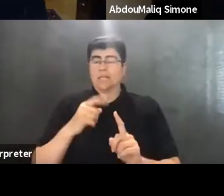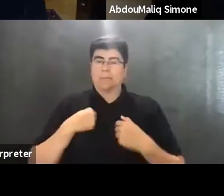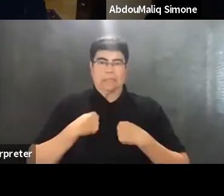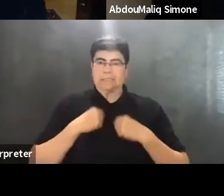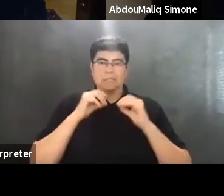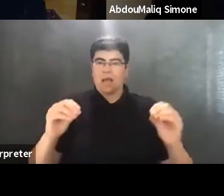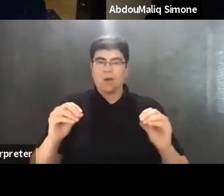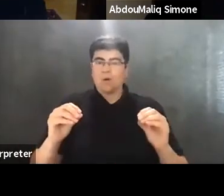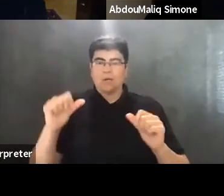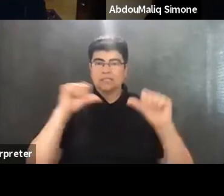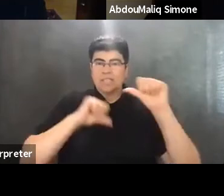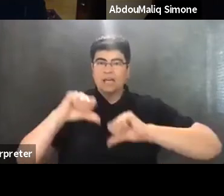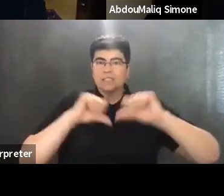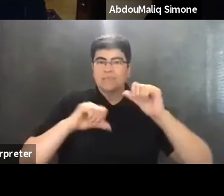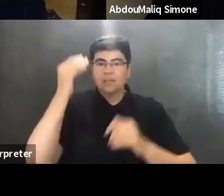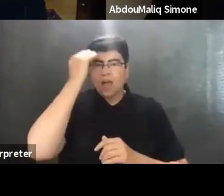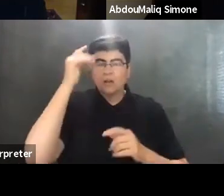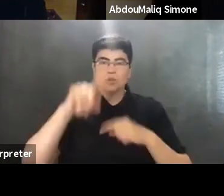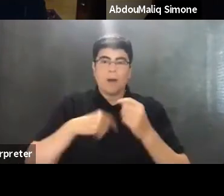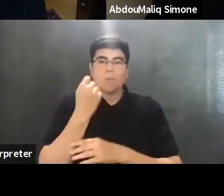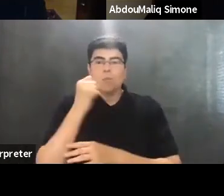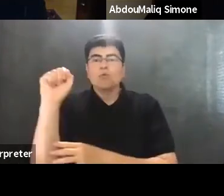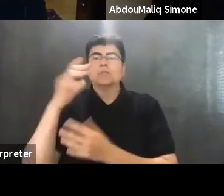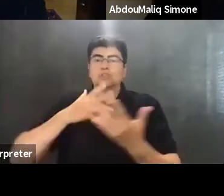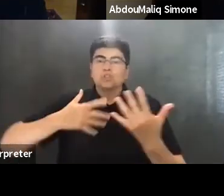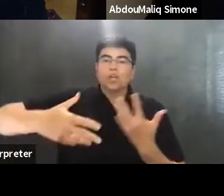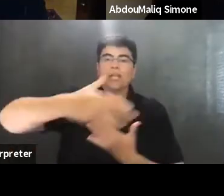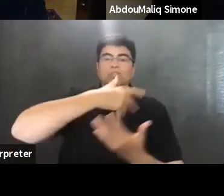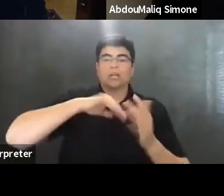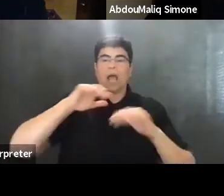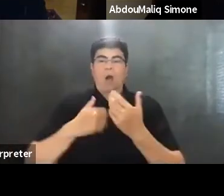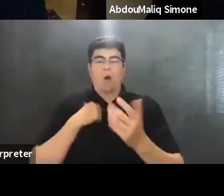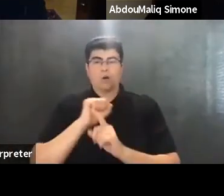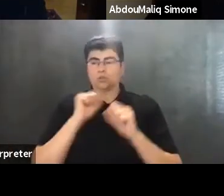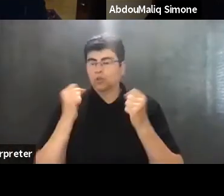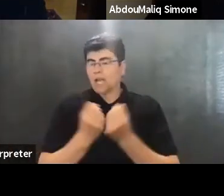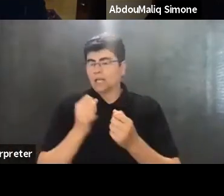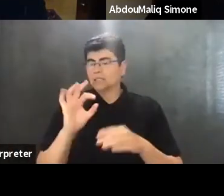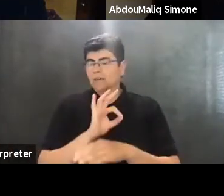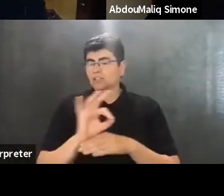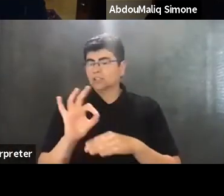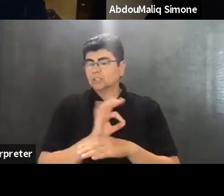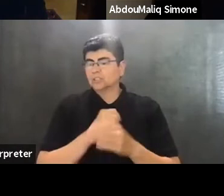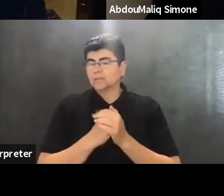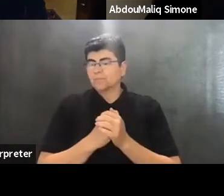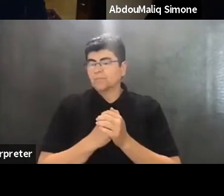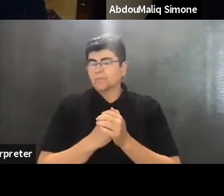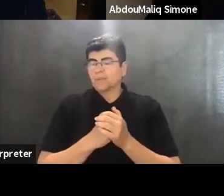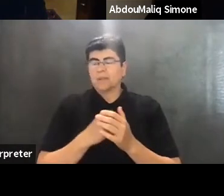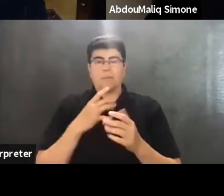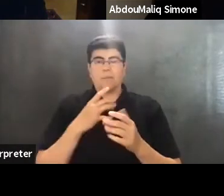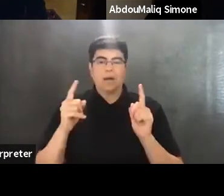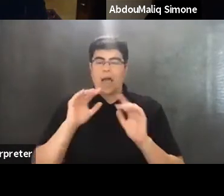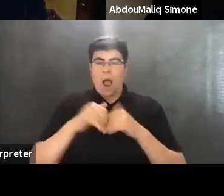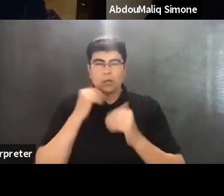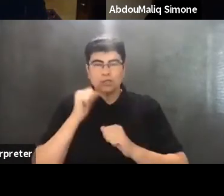movement circulation, uh, and the way our societies function today, racial capitalism and how it's